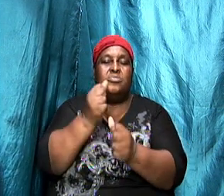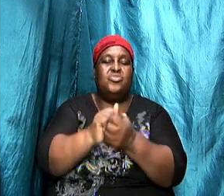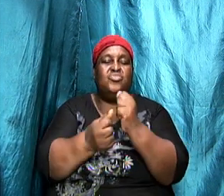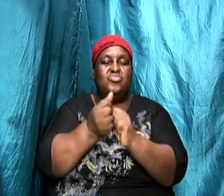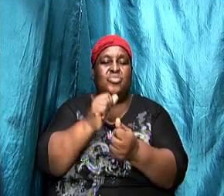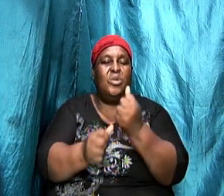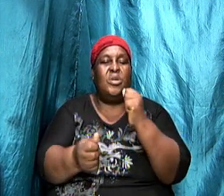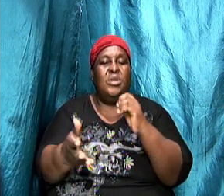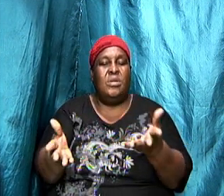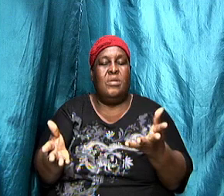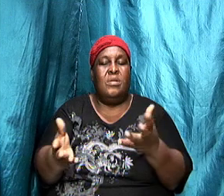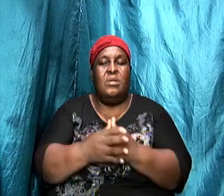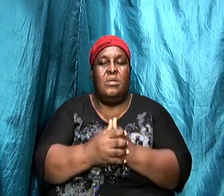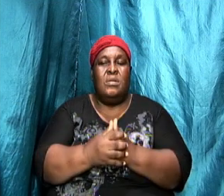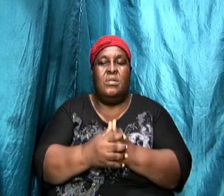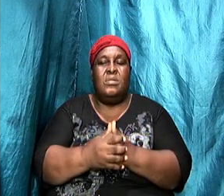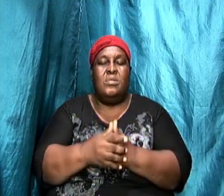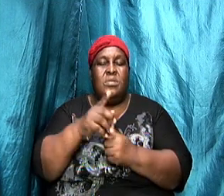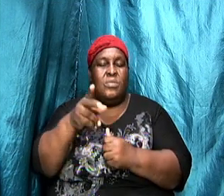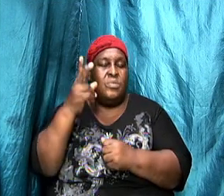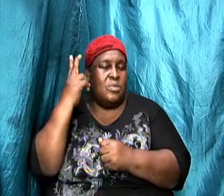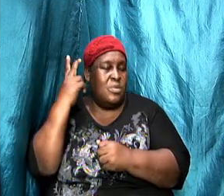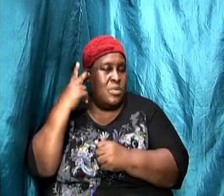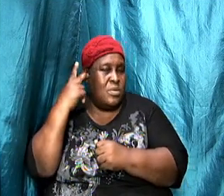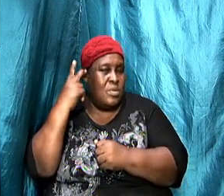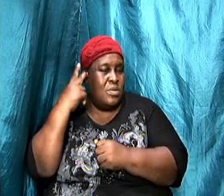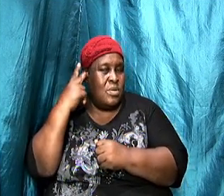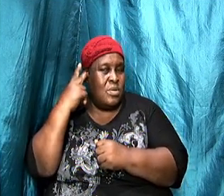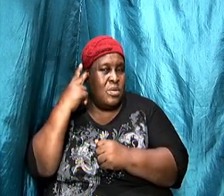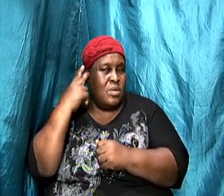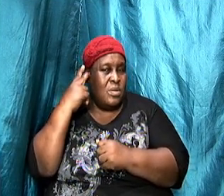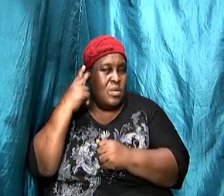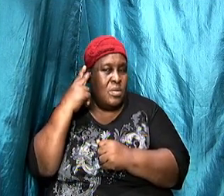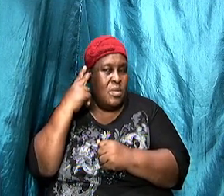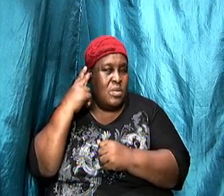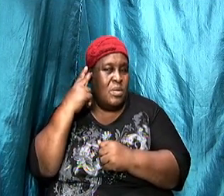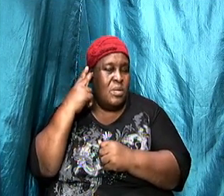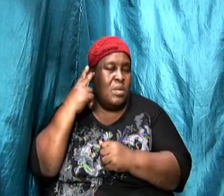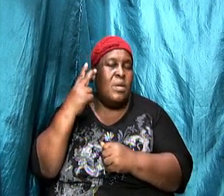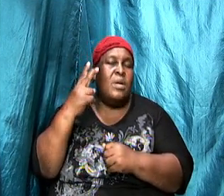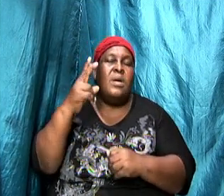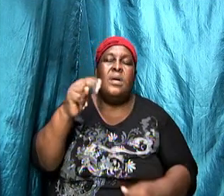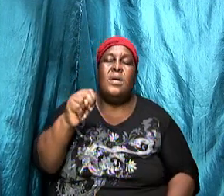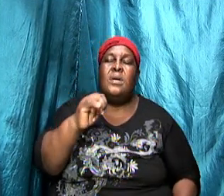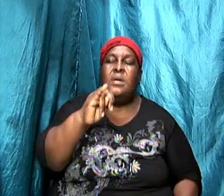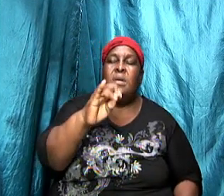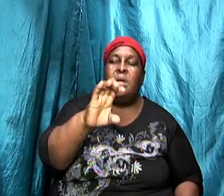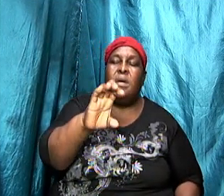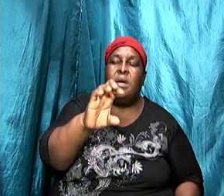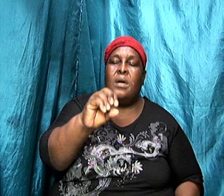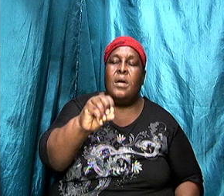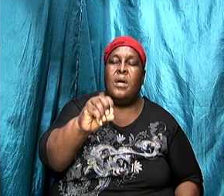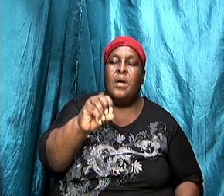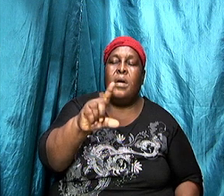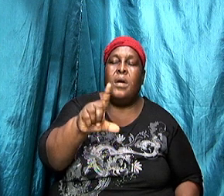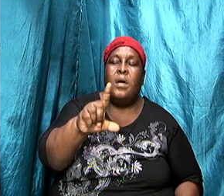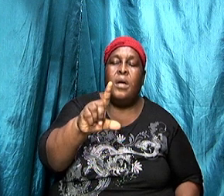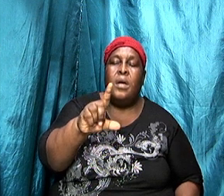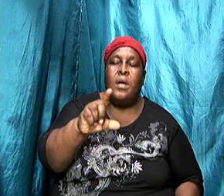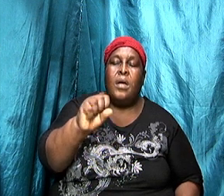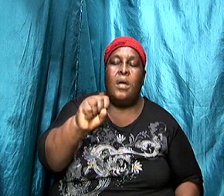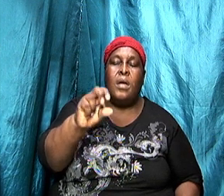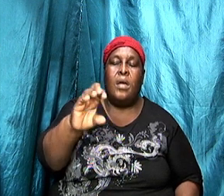and you would have heard about old Saint Nicolaitans and we know that that relates